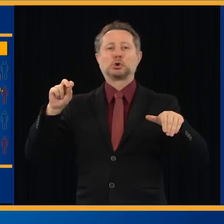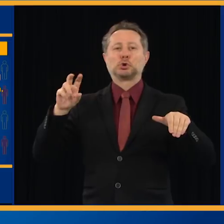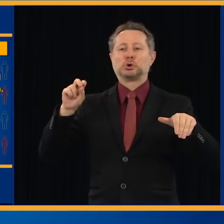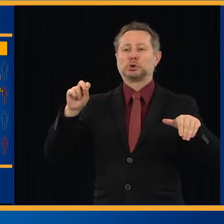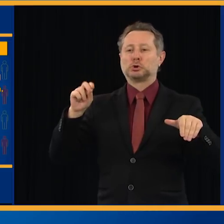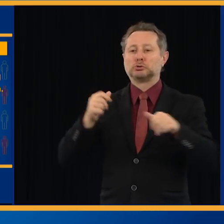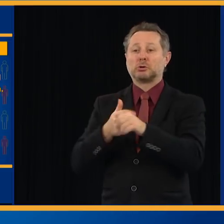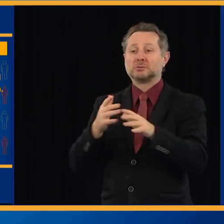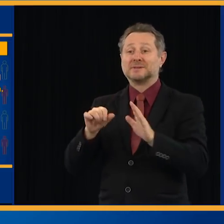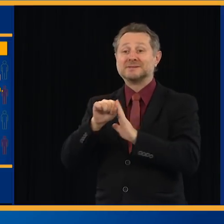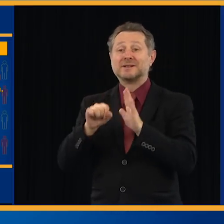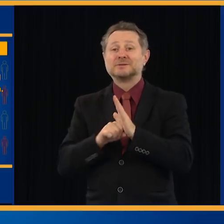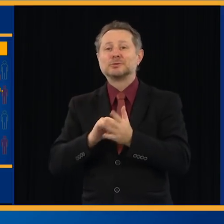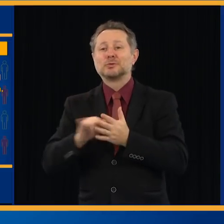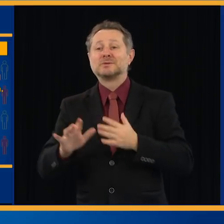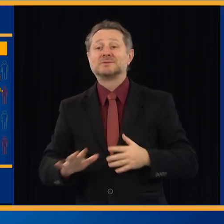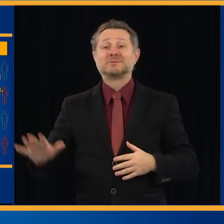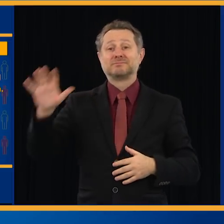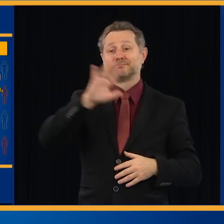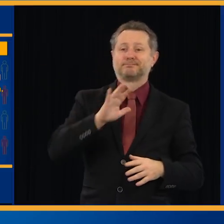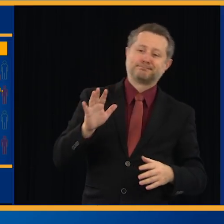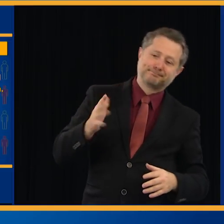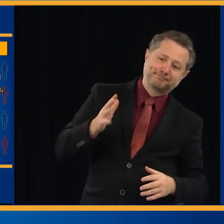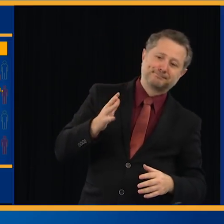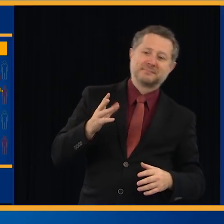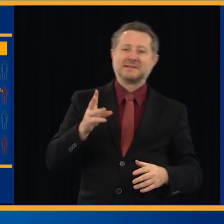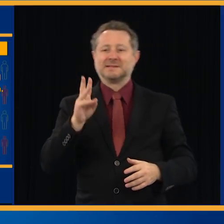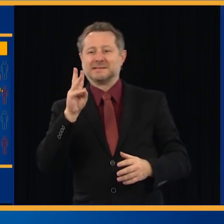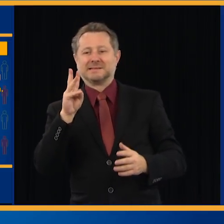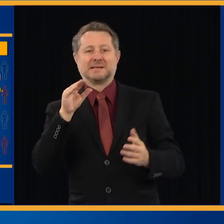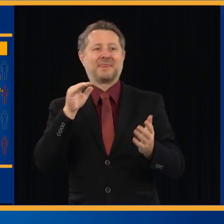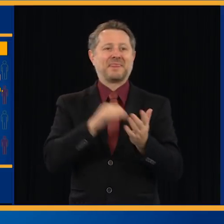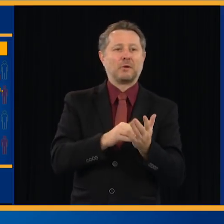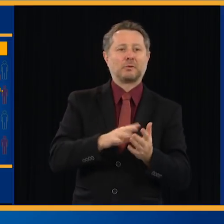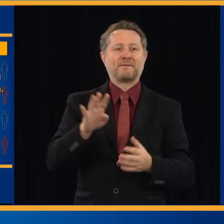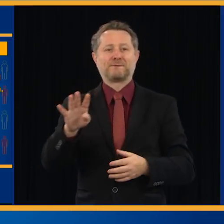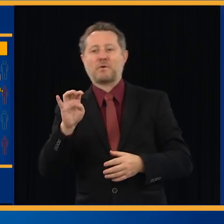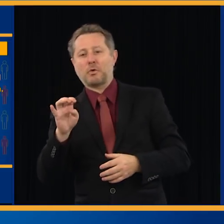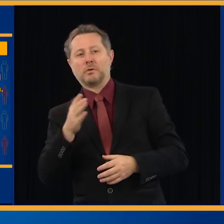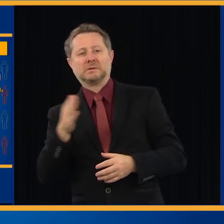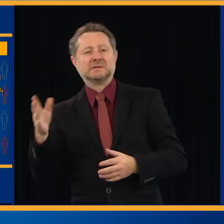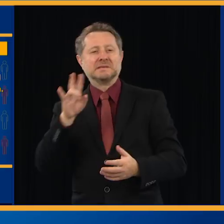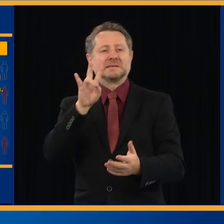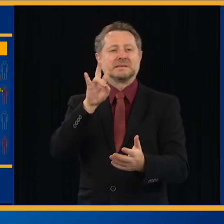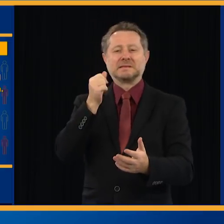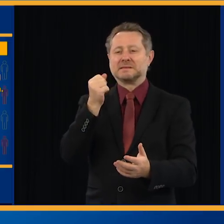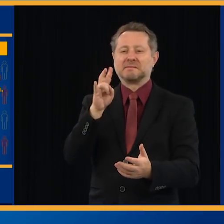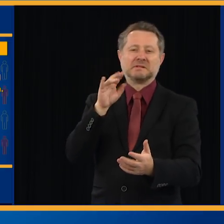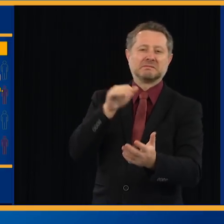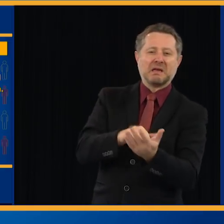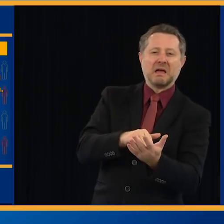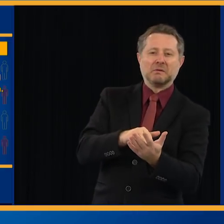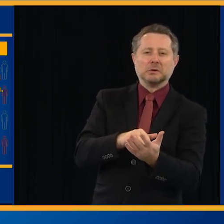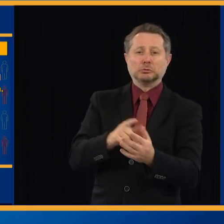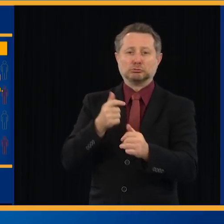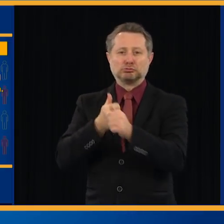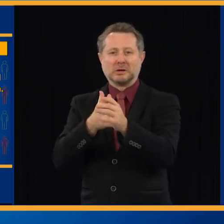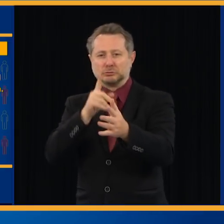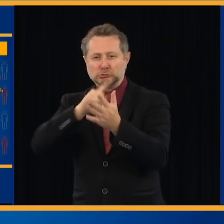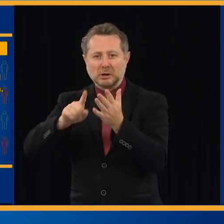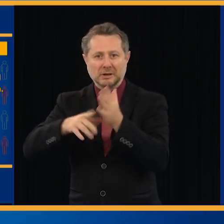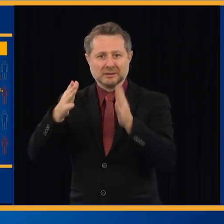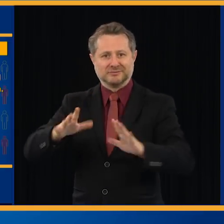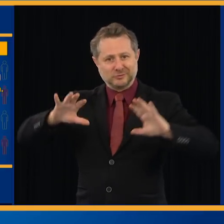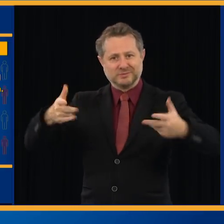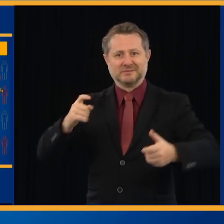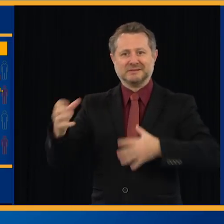that would be about 6,400 to 17,000 tracers, depending on what happens on the testing rate.